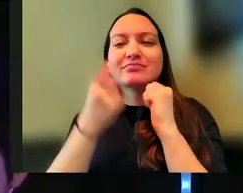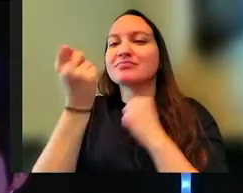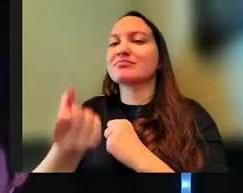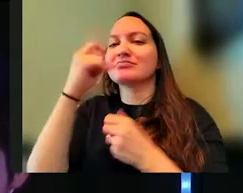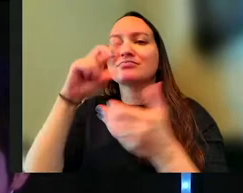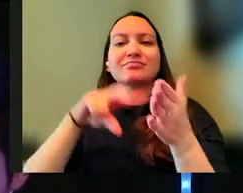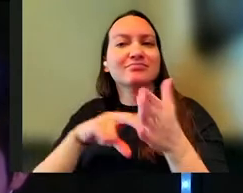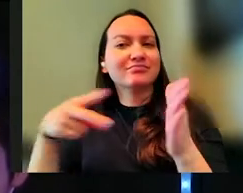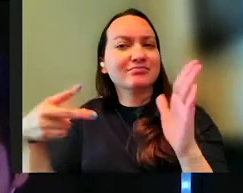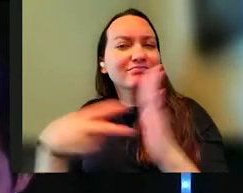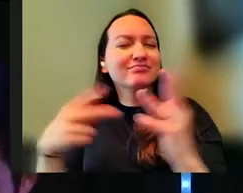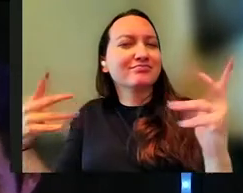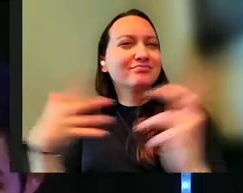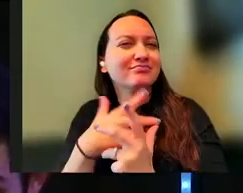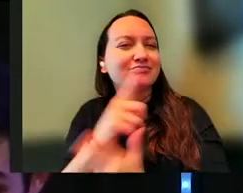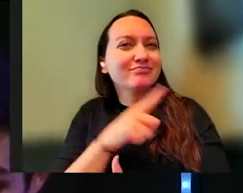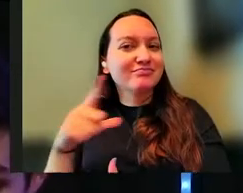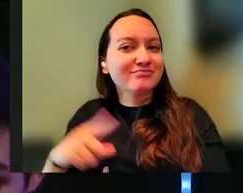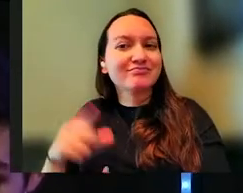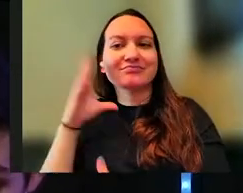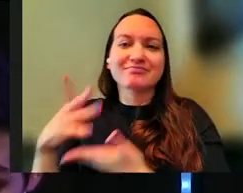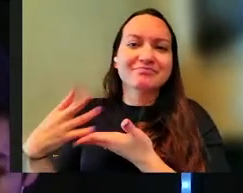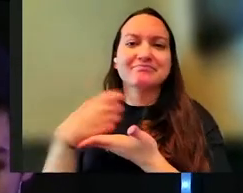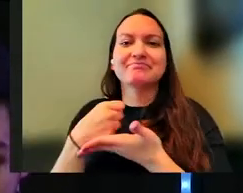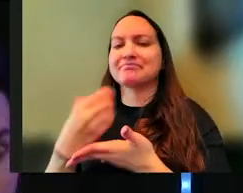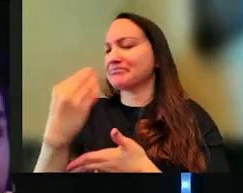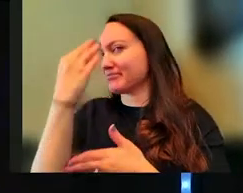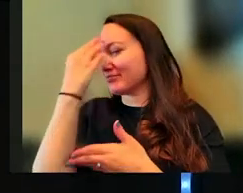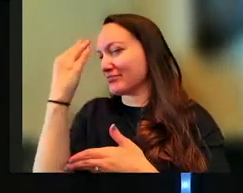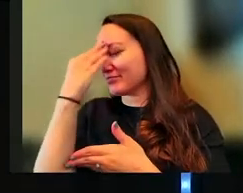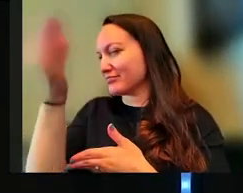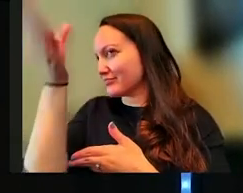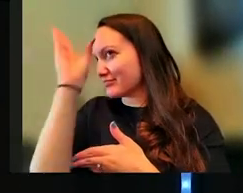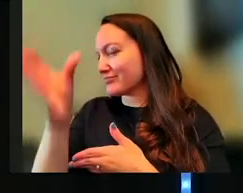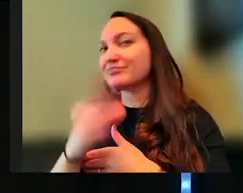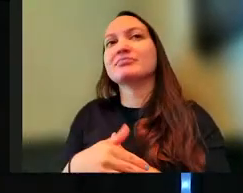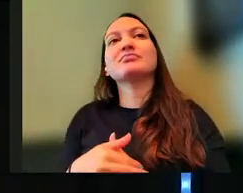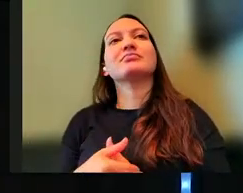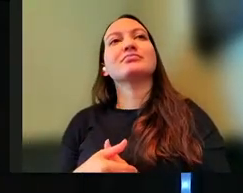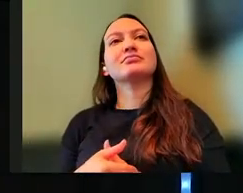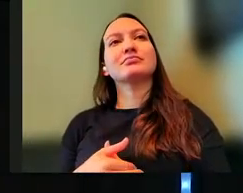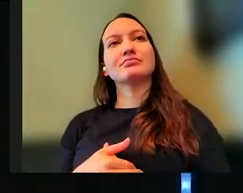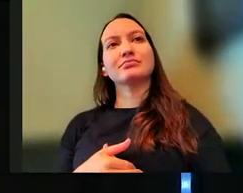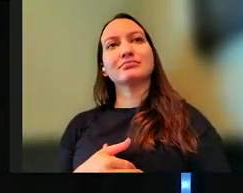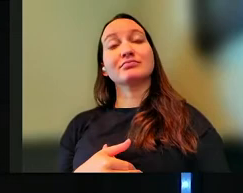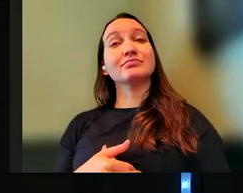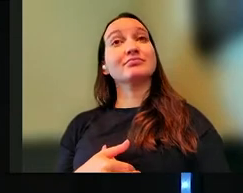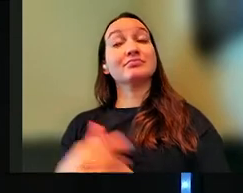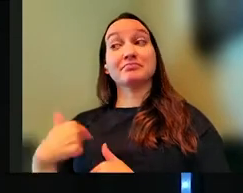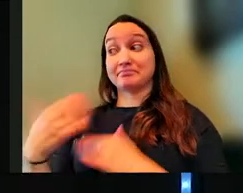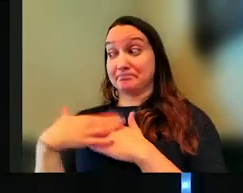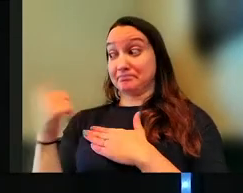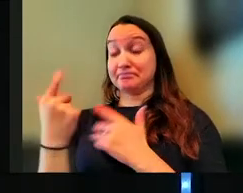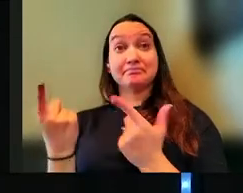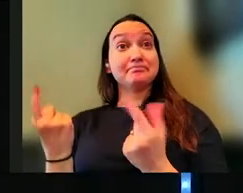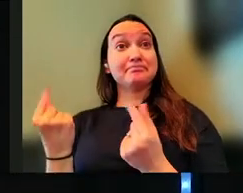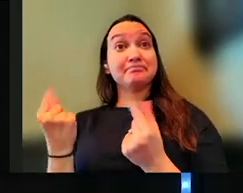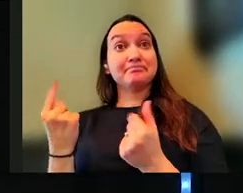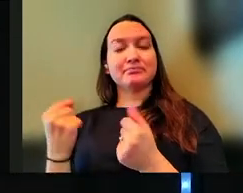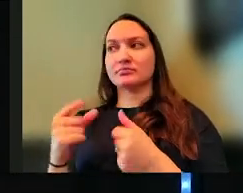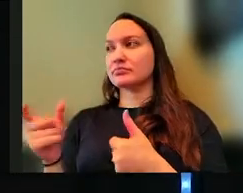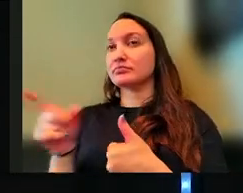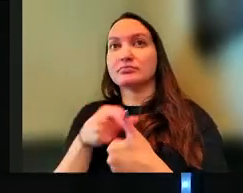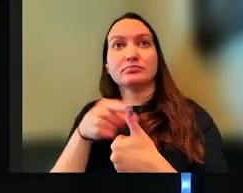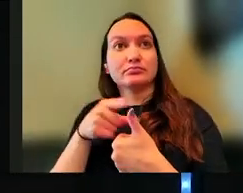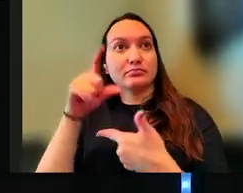means to fear the Lord, and you will gain knowledge of God. So what we're called to do is, first off, wisdom is a choice,